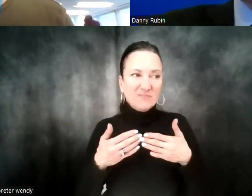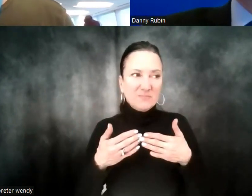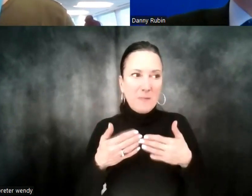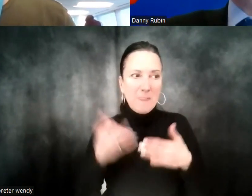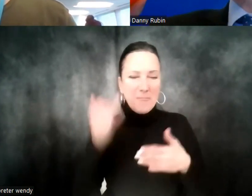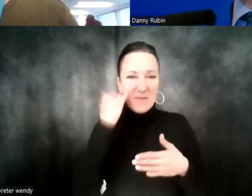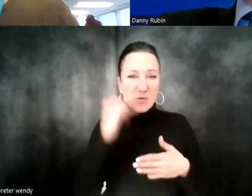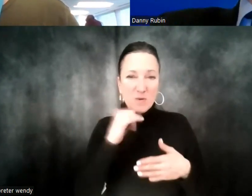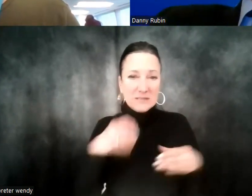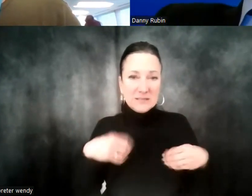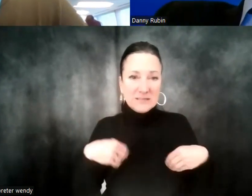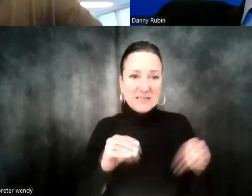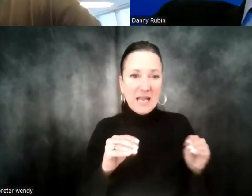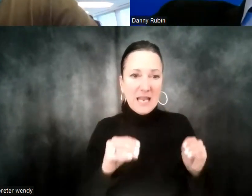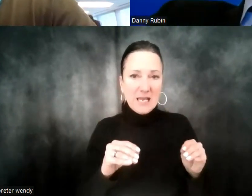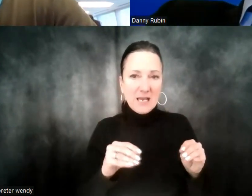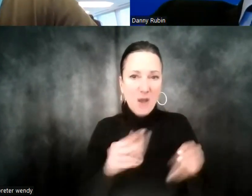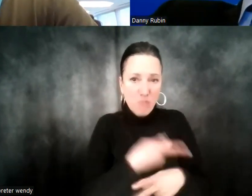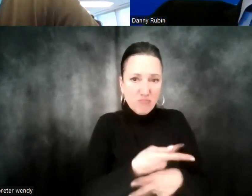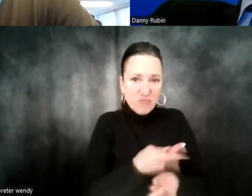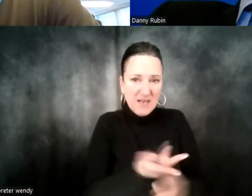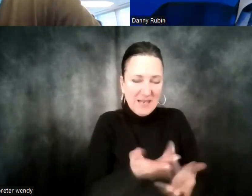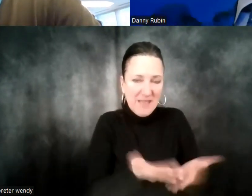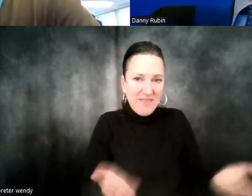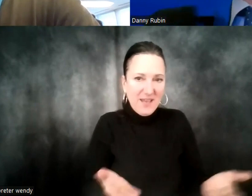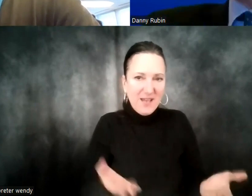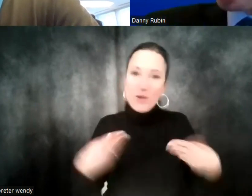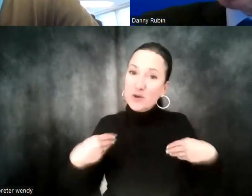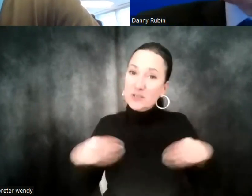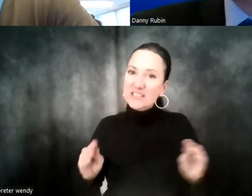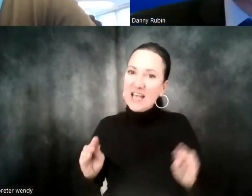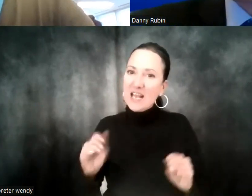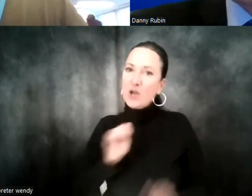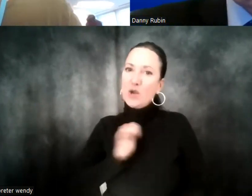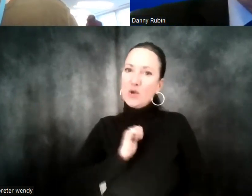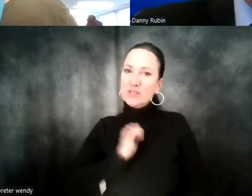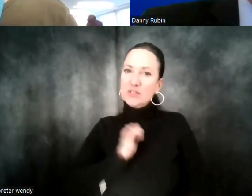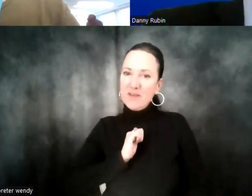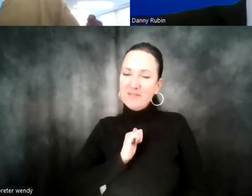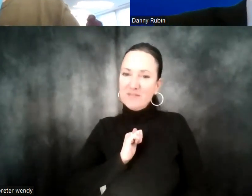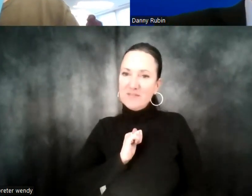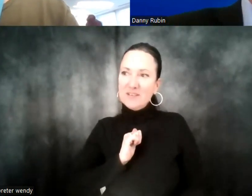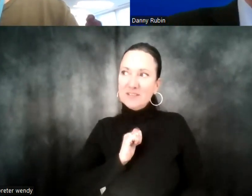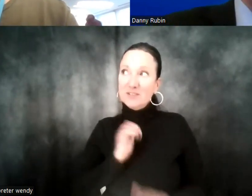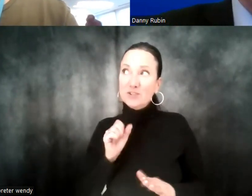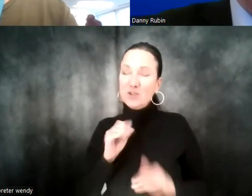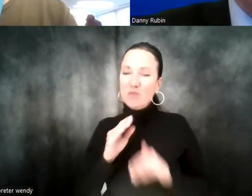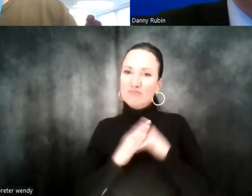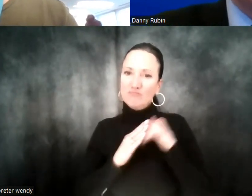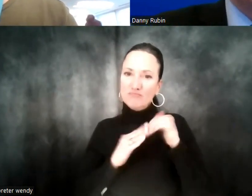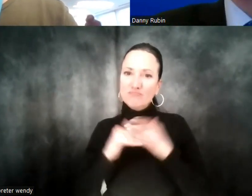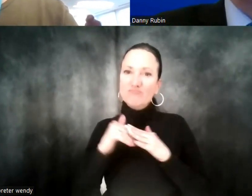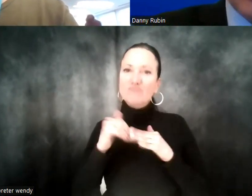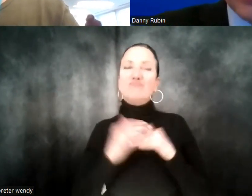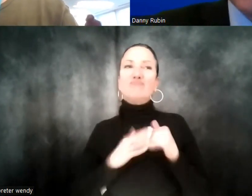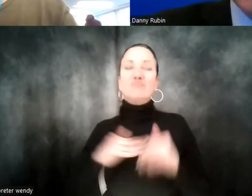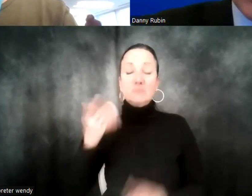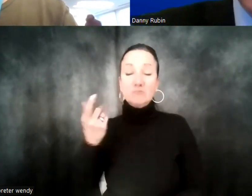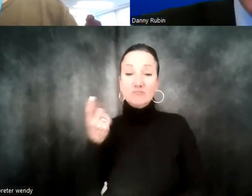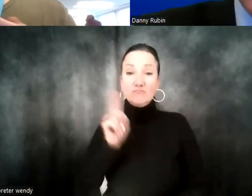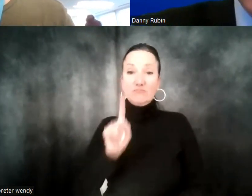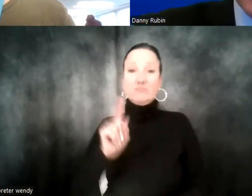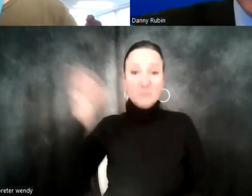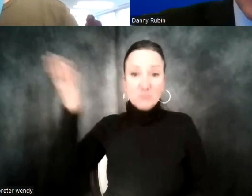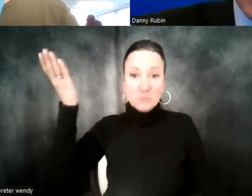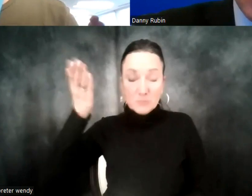selling a product, you're selling yourself. So being comfortable and being able to publicly speak in order to